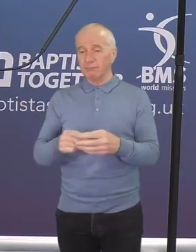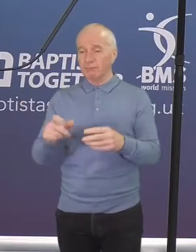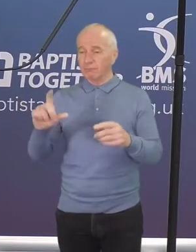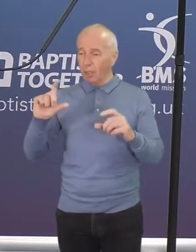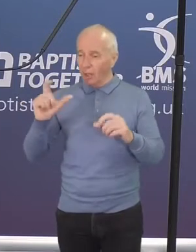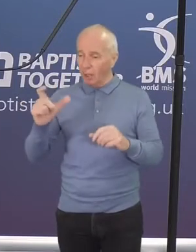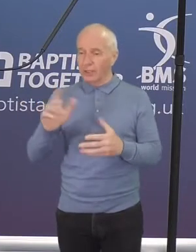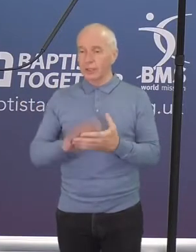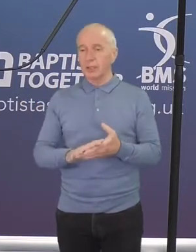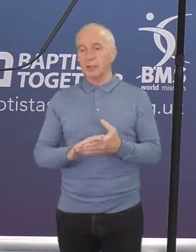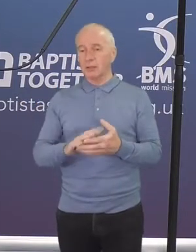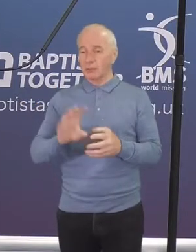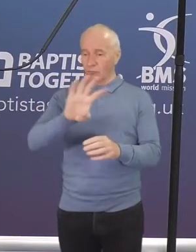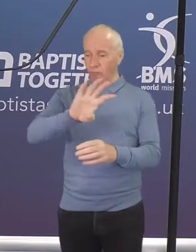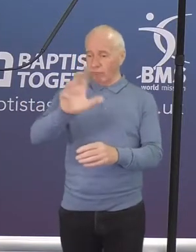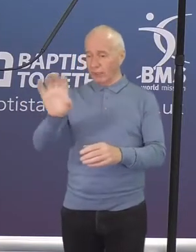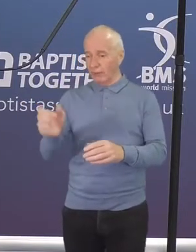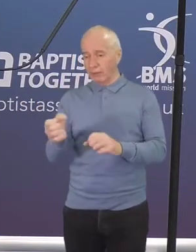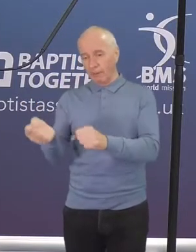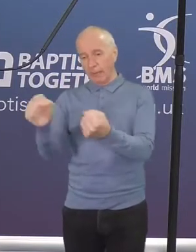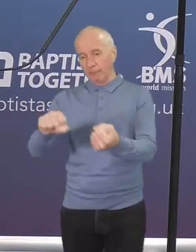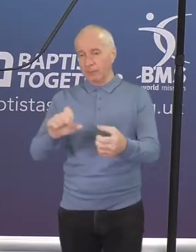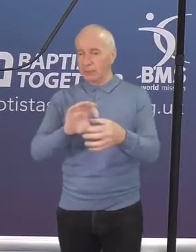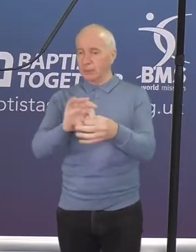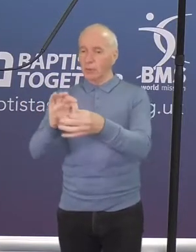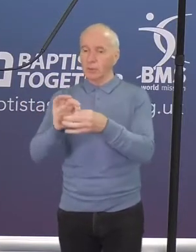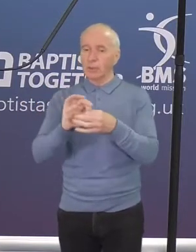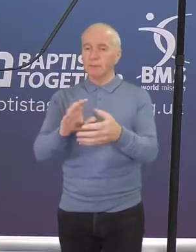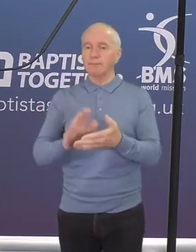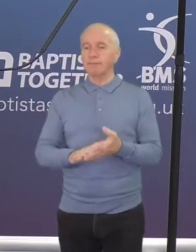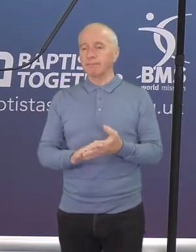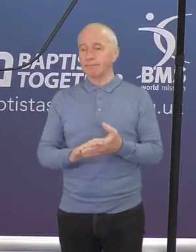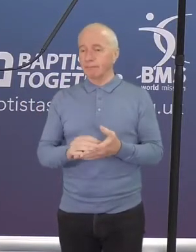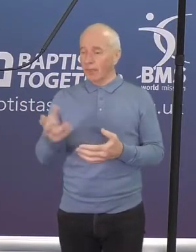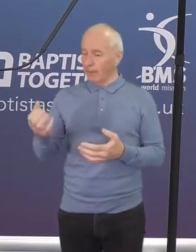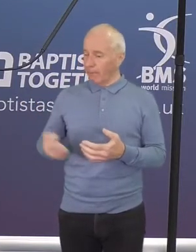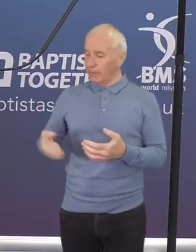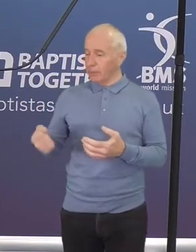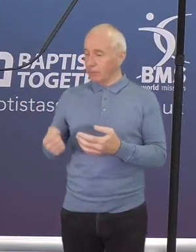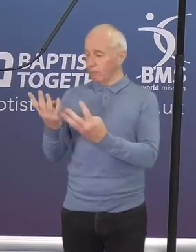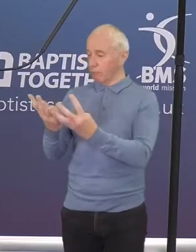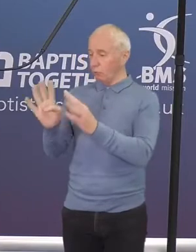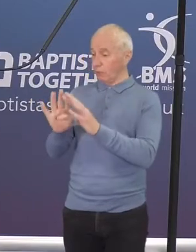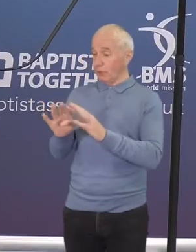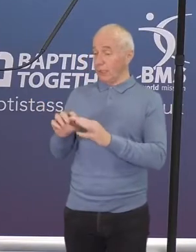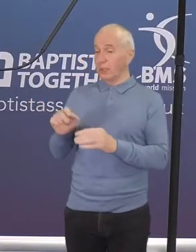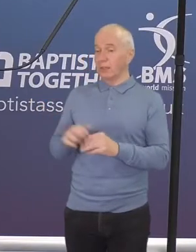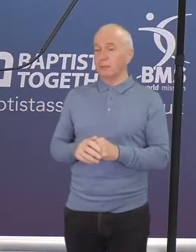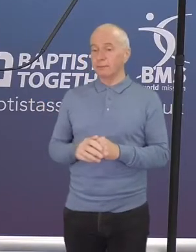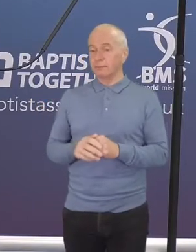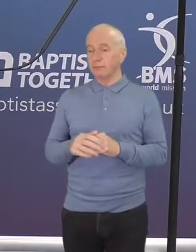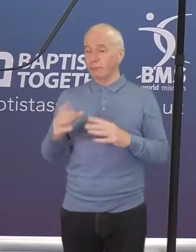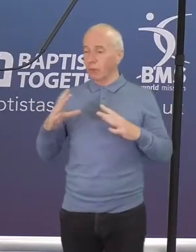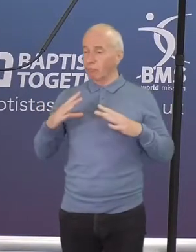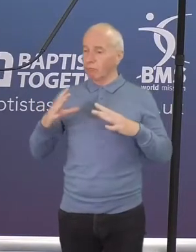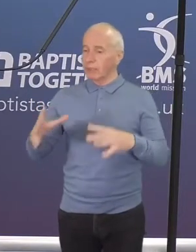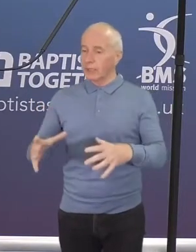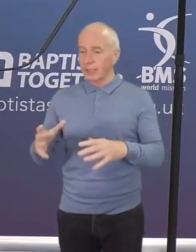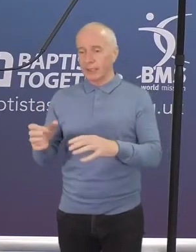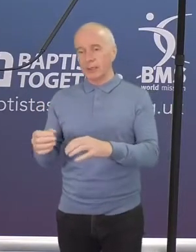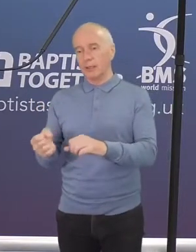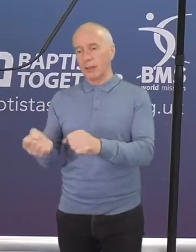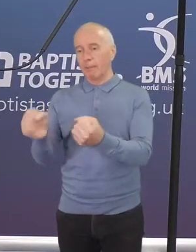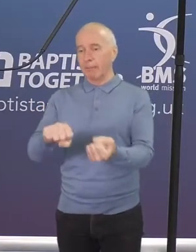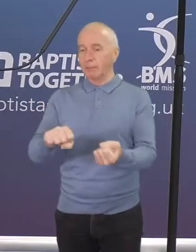the regional Baptist associations, the pension trustees, the retired Baptist